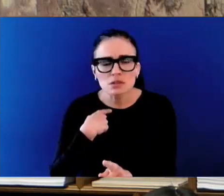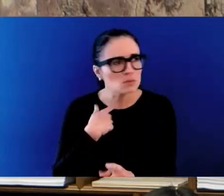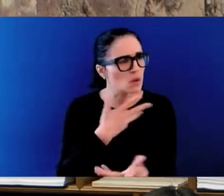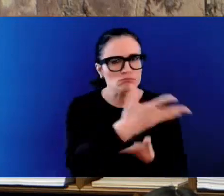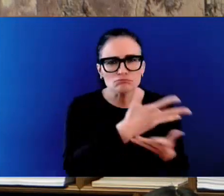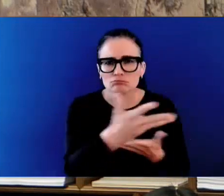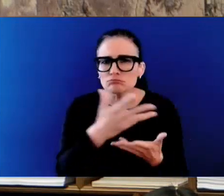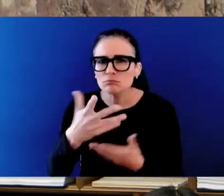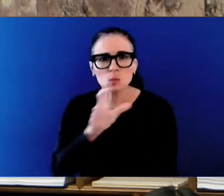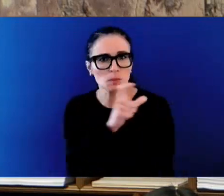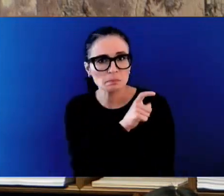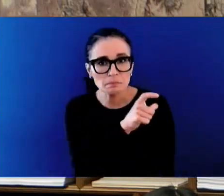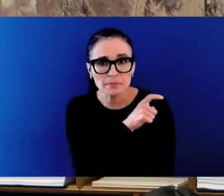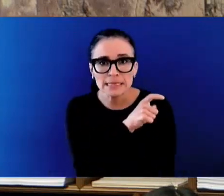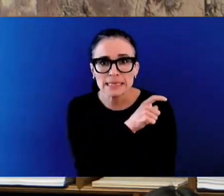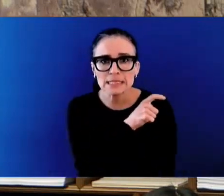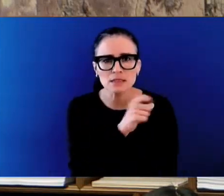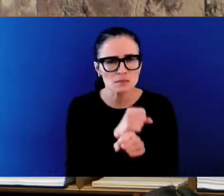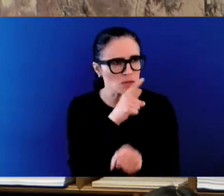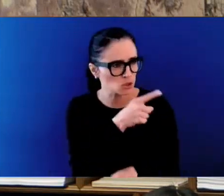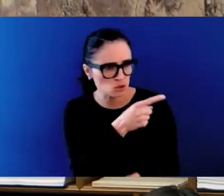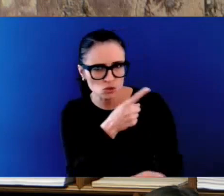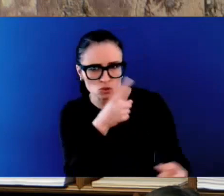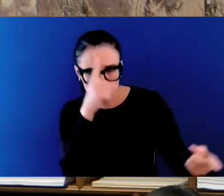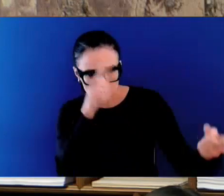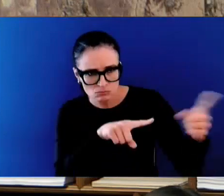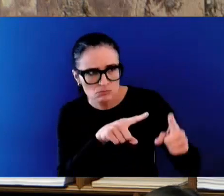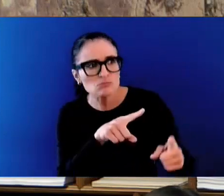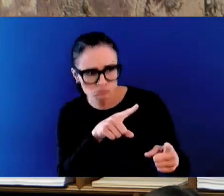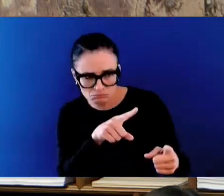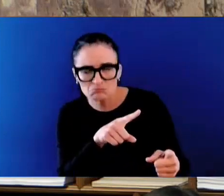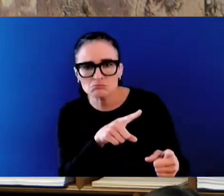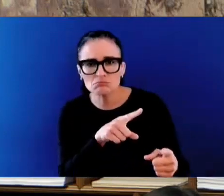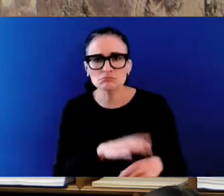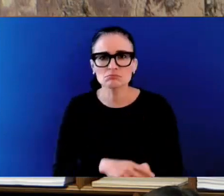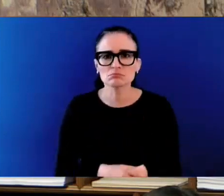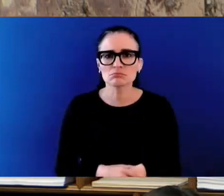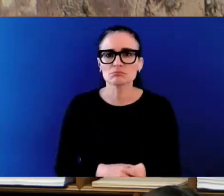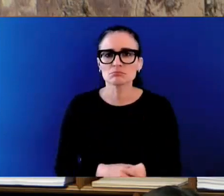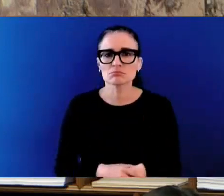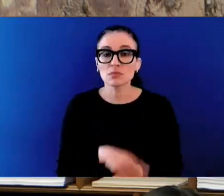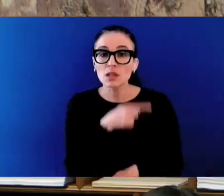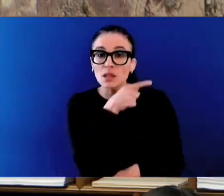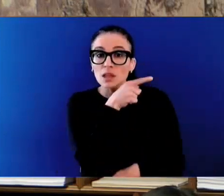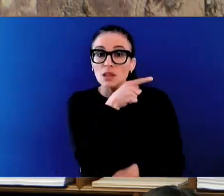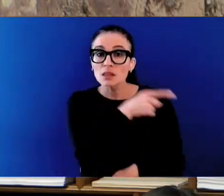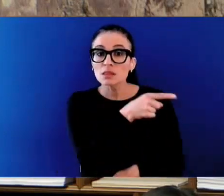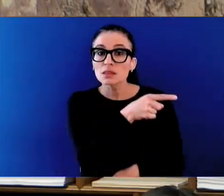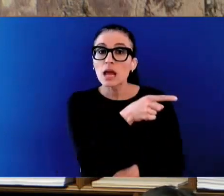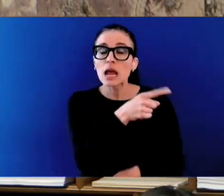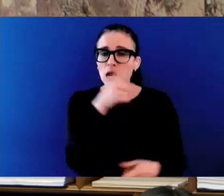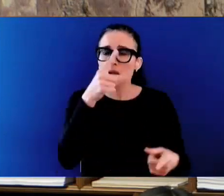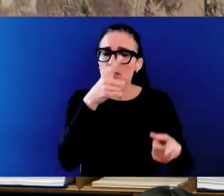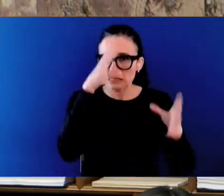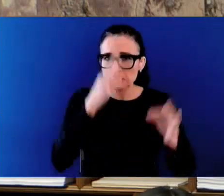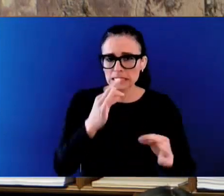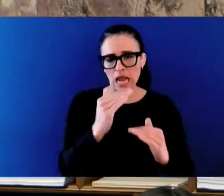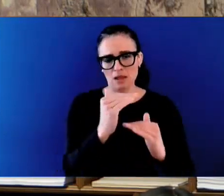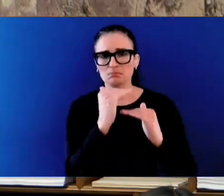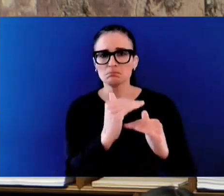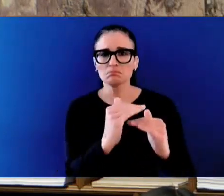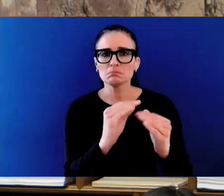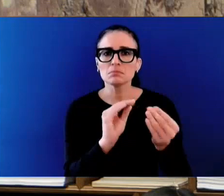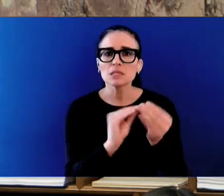Speaker. Those are the limits that were put in place, Hon. Speaker. And when it became clear that communities had concern about